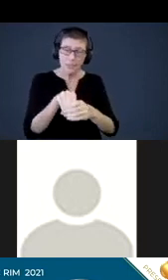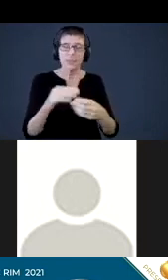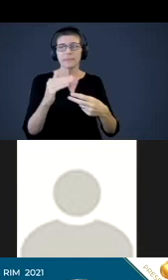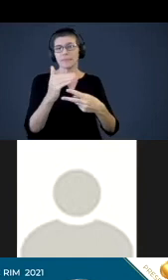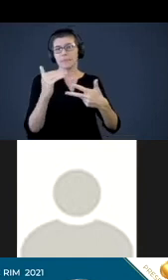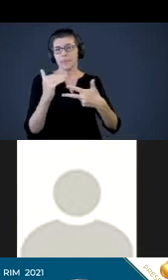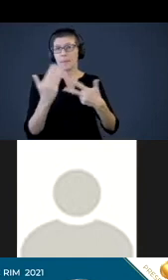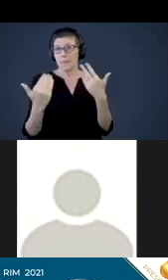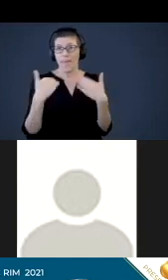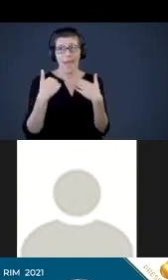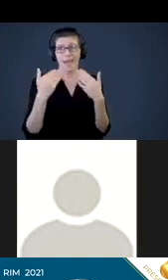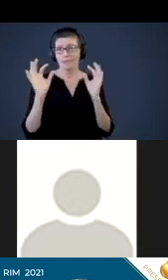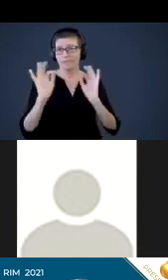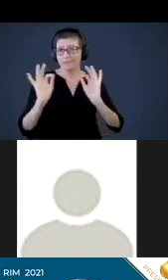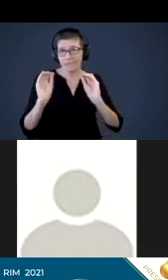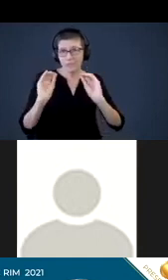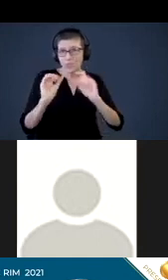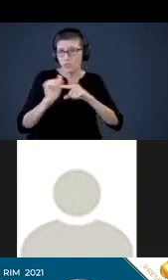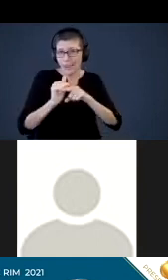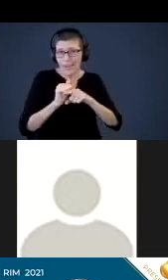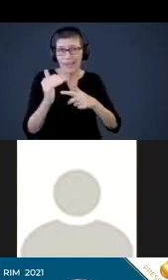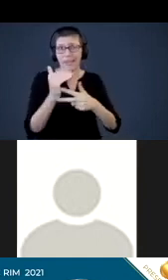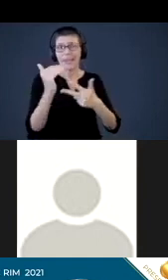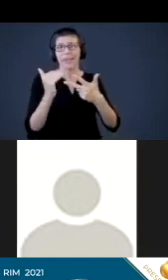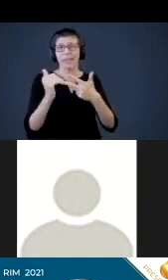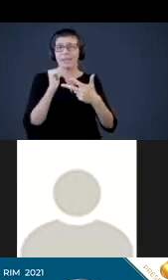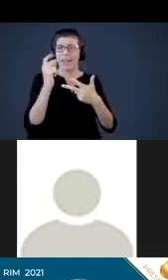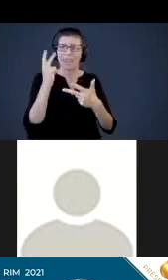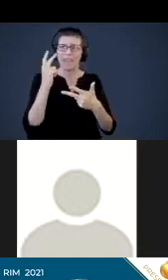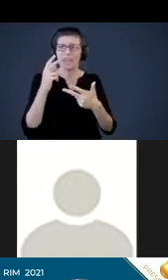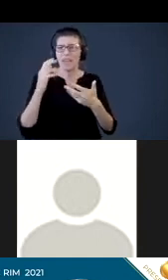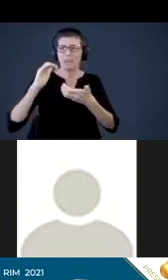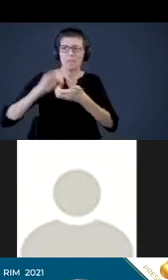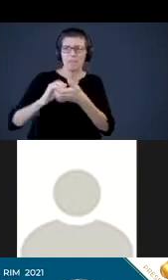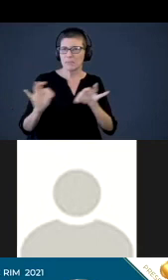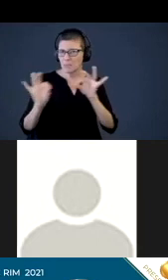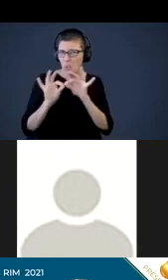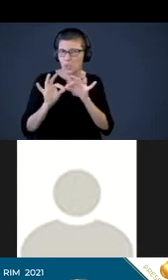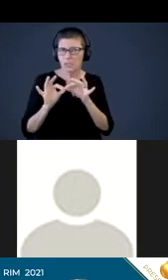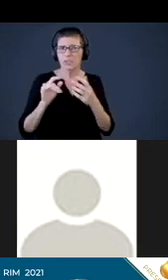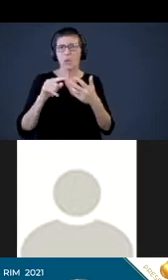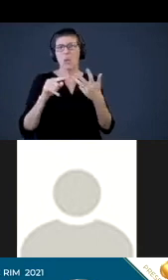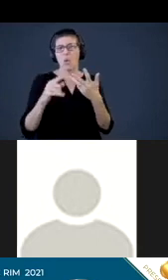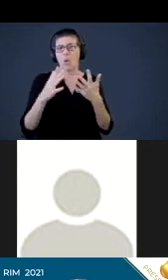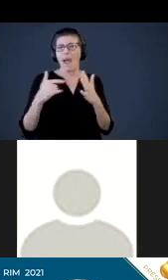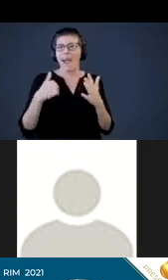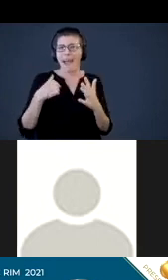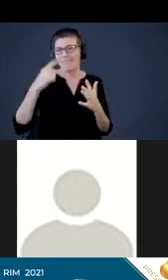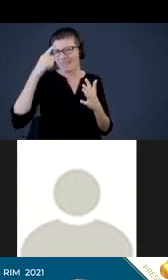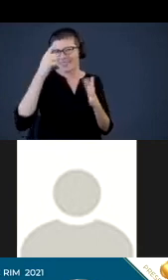no training and may not see partnerships as essential to practice or may have developed a deficit mindset.